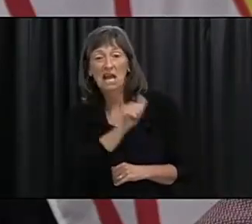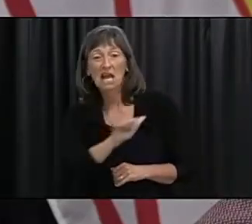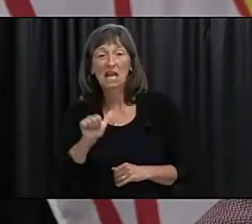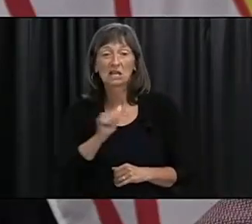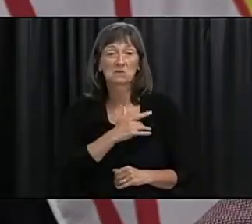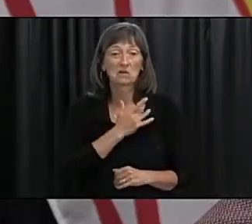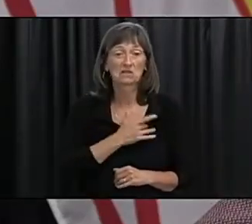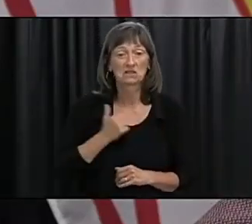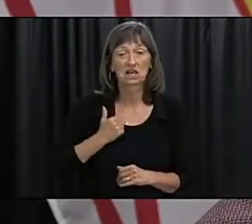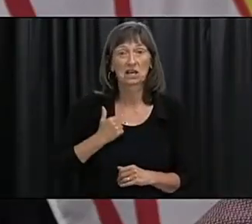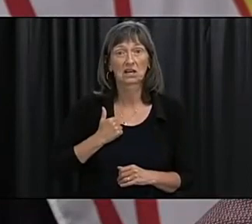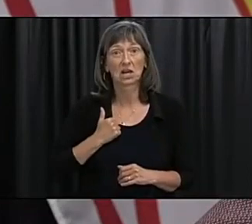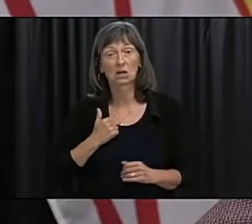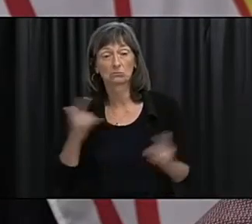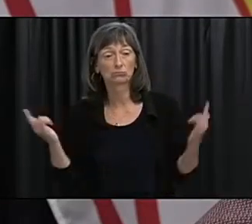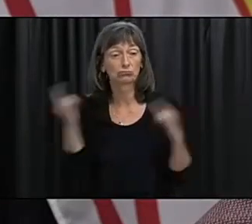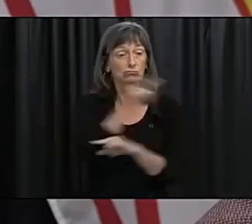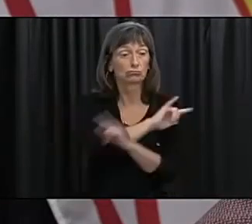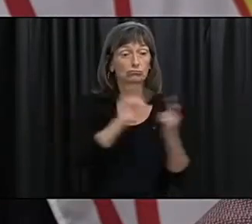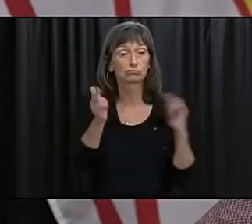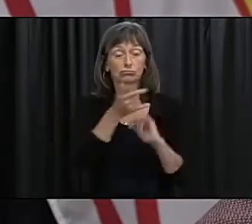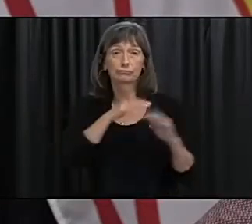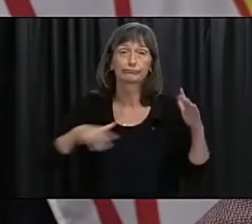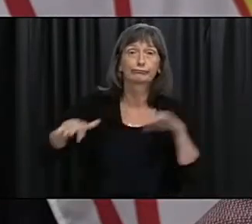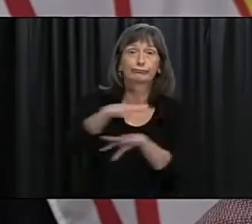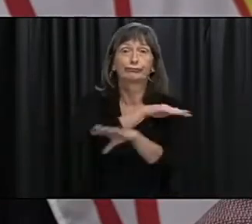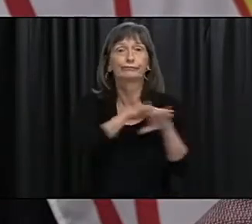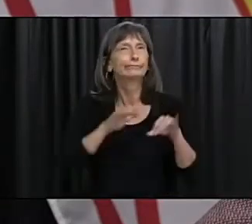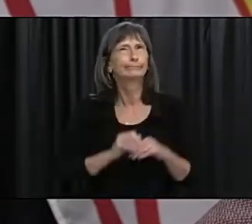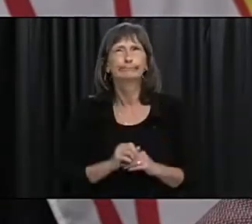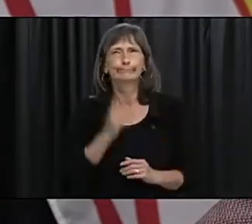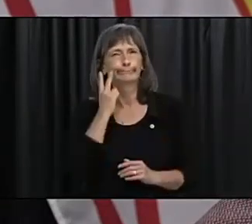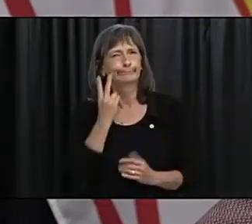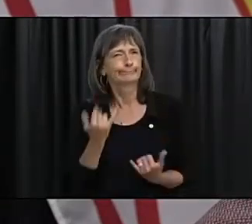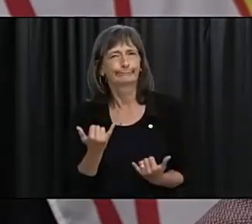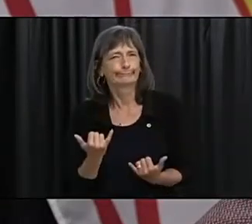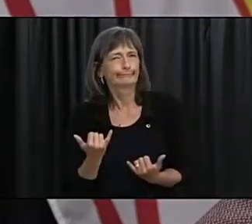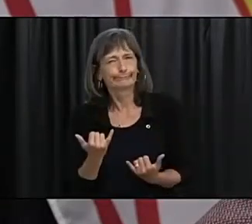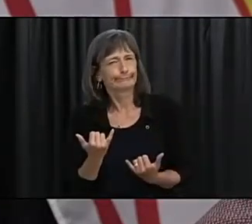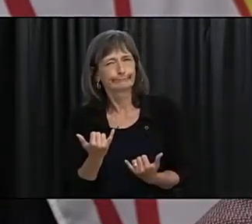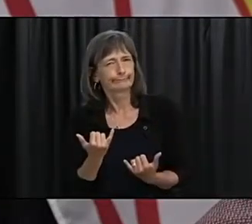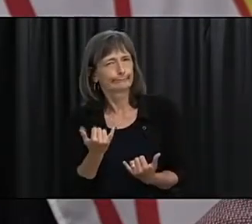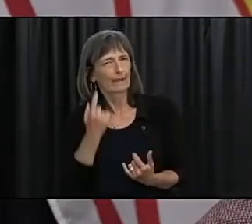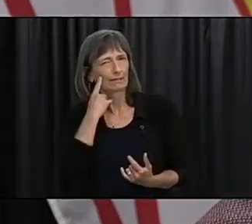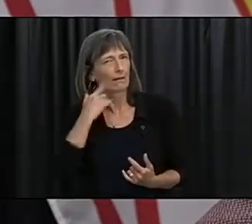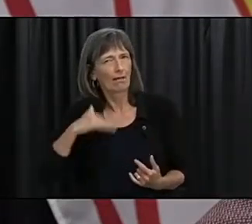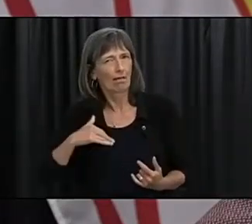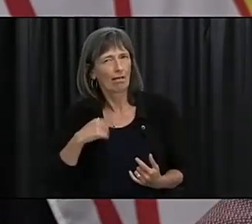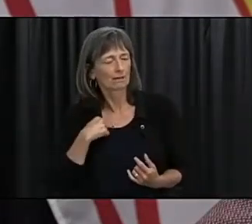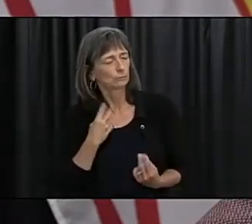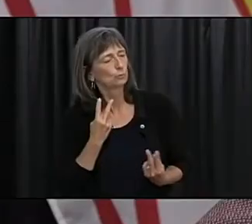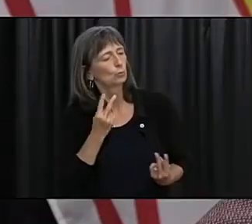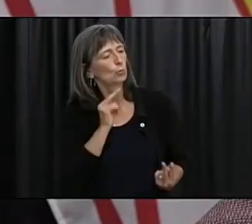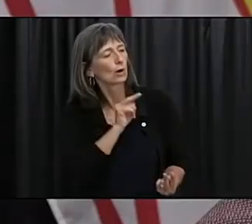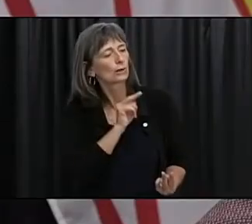any Canadian province into Newfoundland and Labrador we must continue to monitor what's very closely what's happening in other jurisdictions